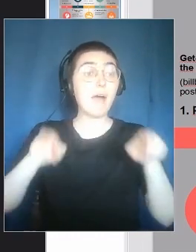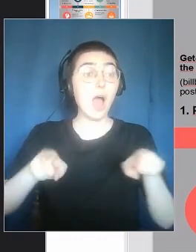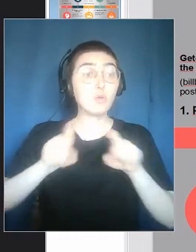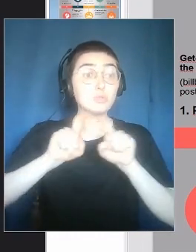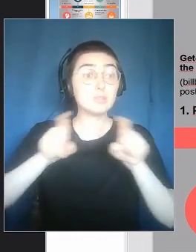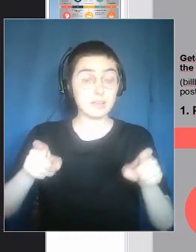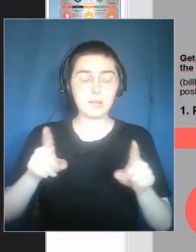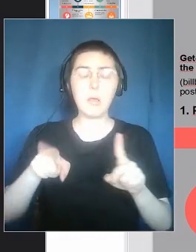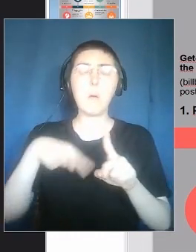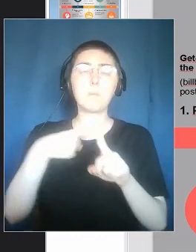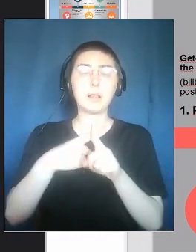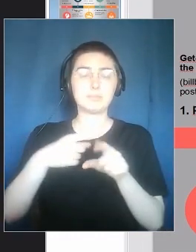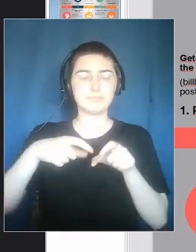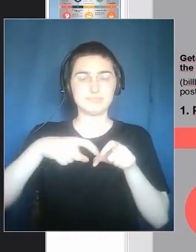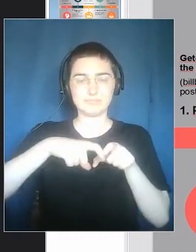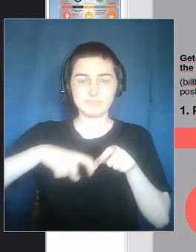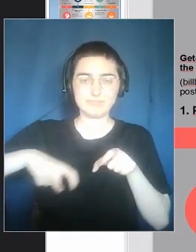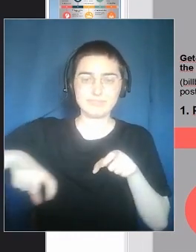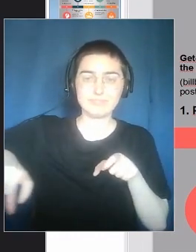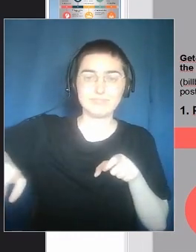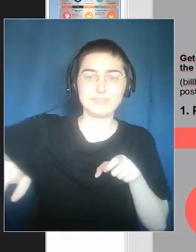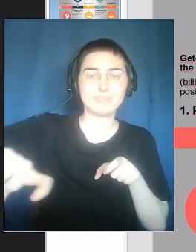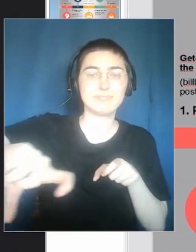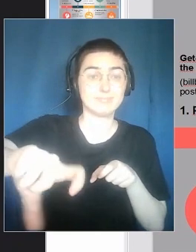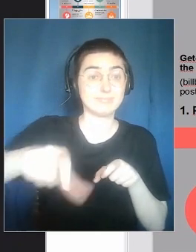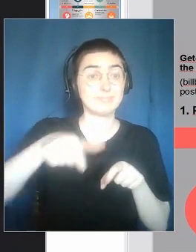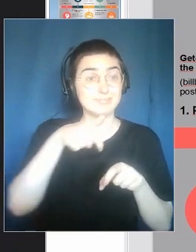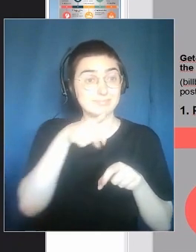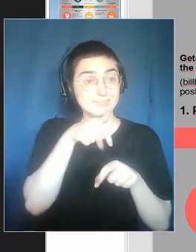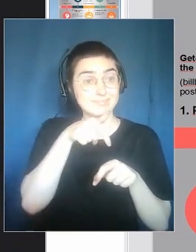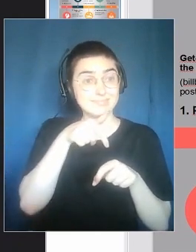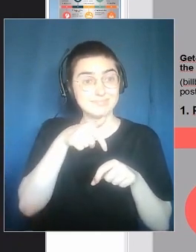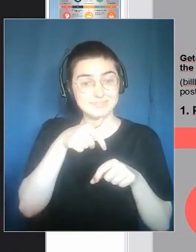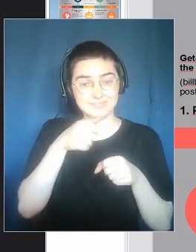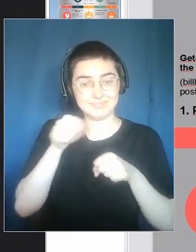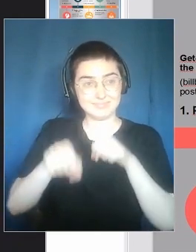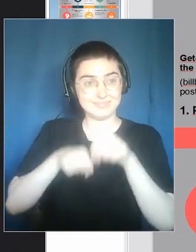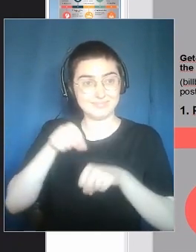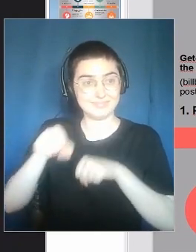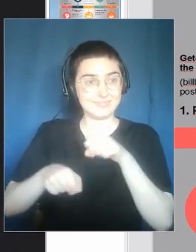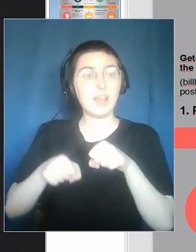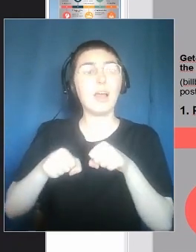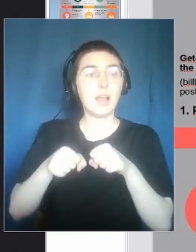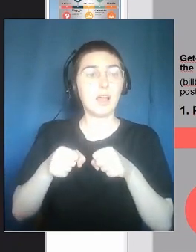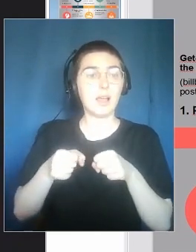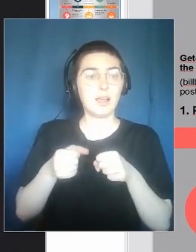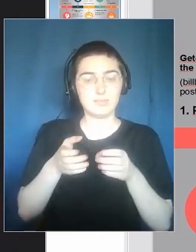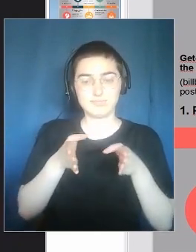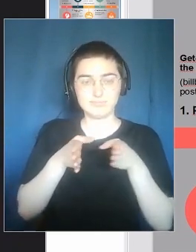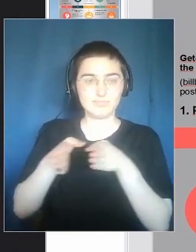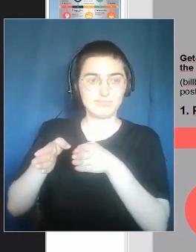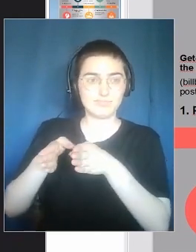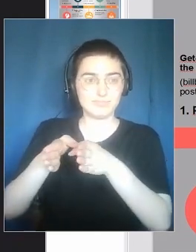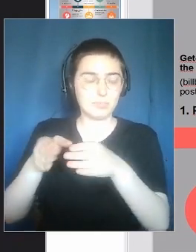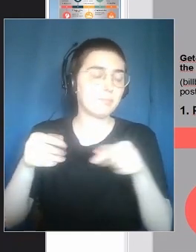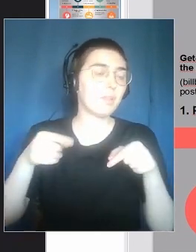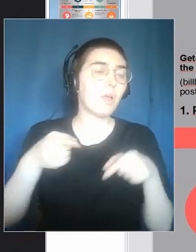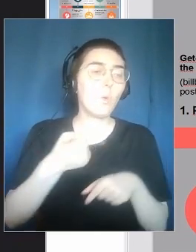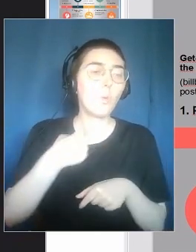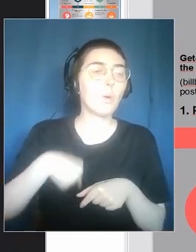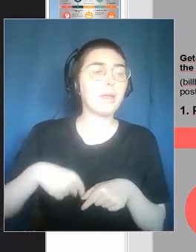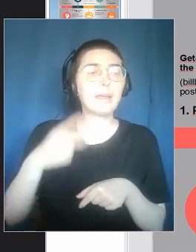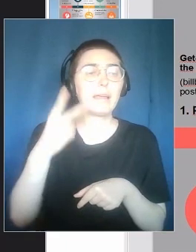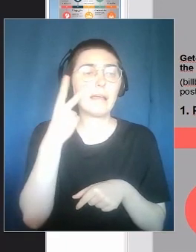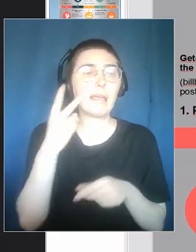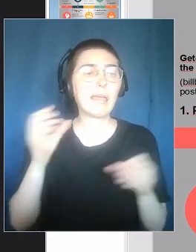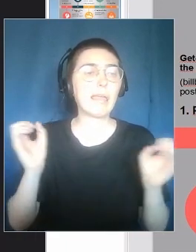still couldn't see. Because every time we go there, either it's snowy or there is too much water and you can't look at it. But we